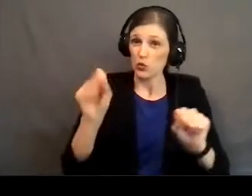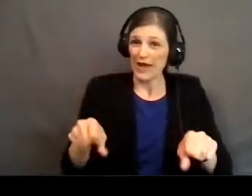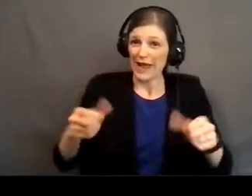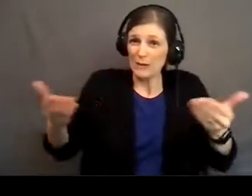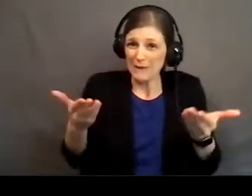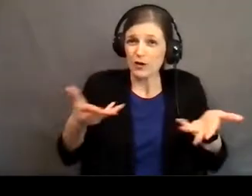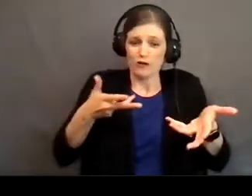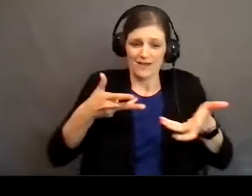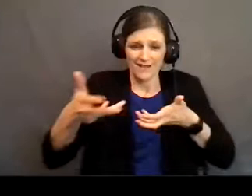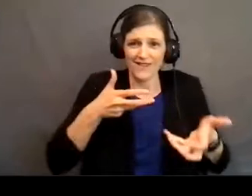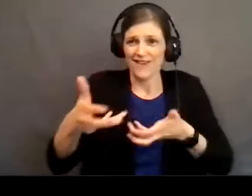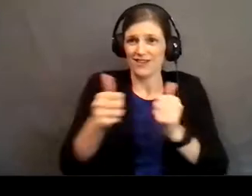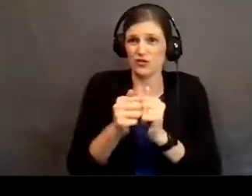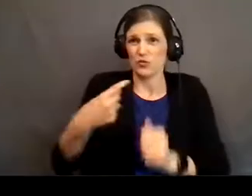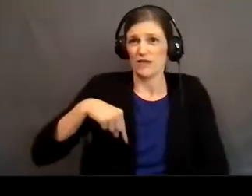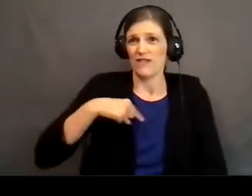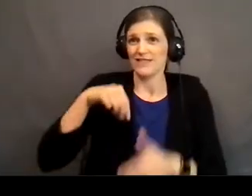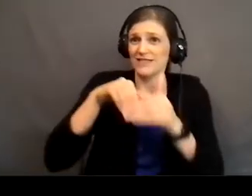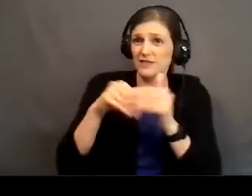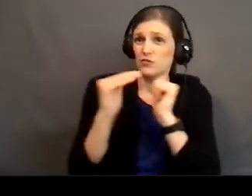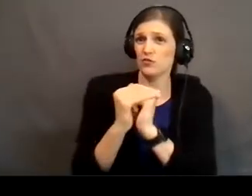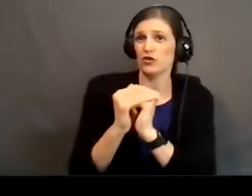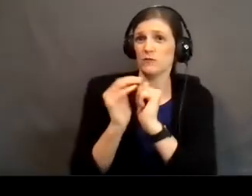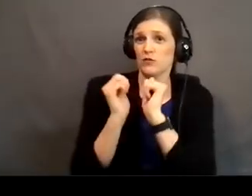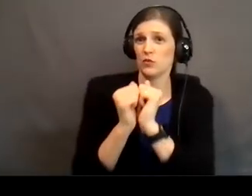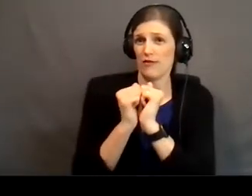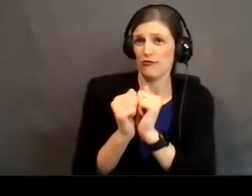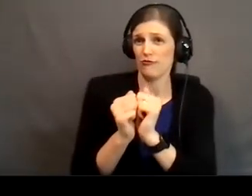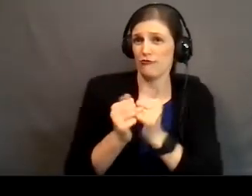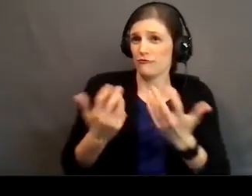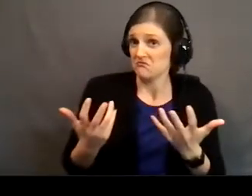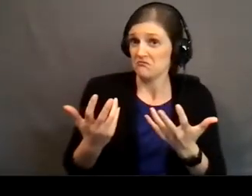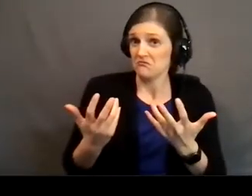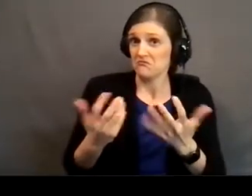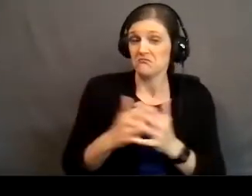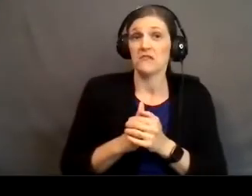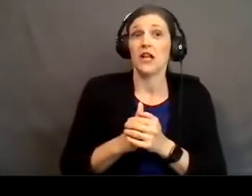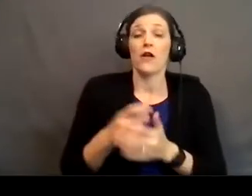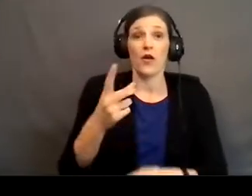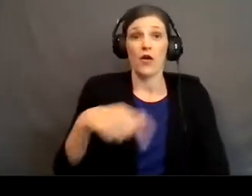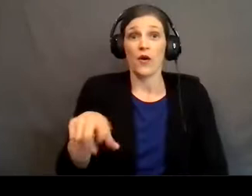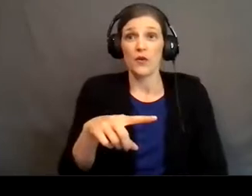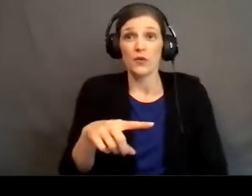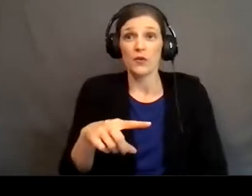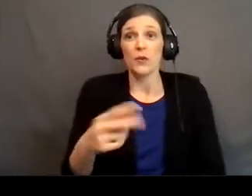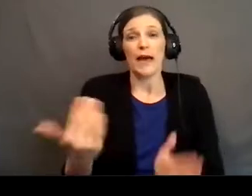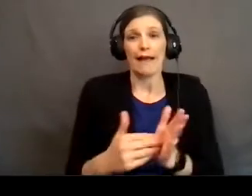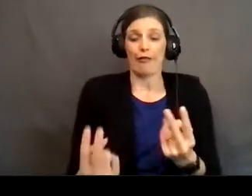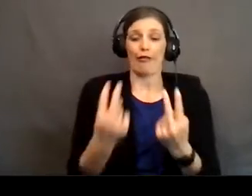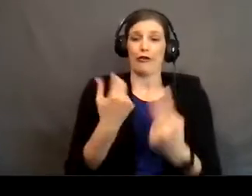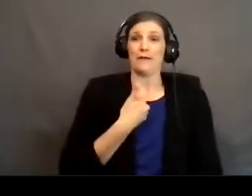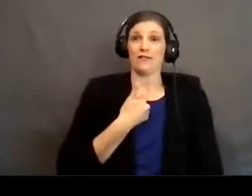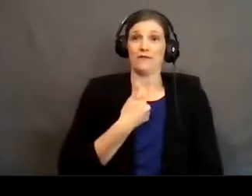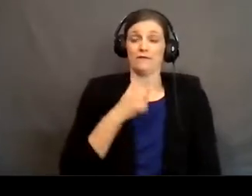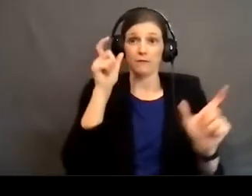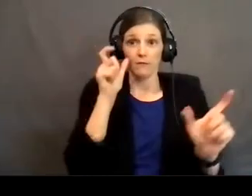engage along with us in worship together? Right? Are you, again, looking at myself here, staying up till